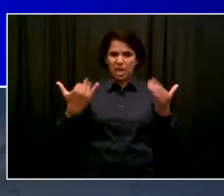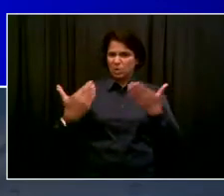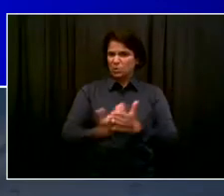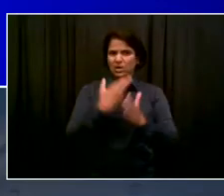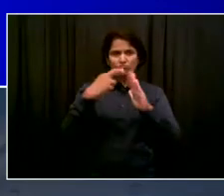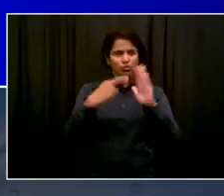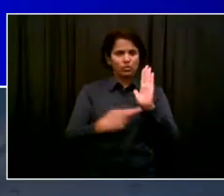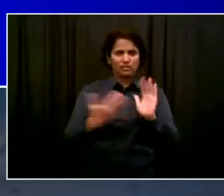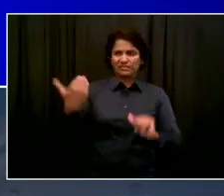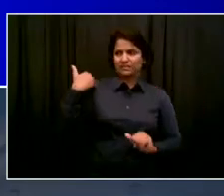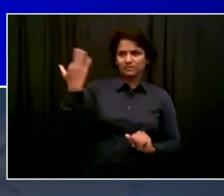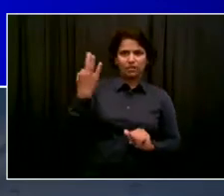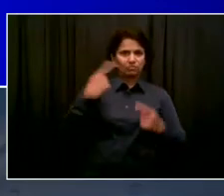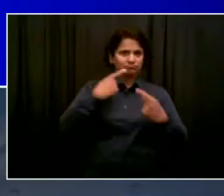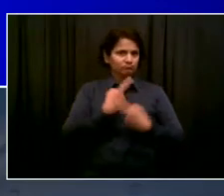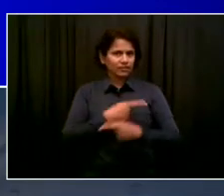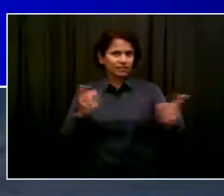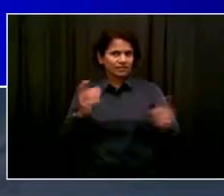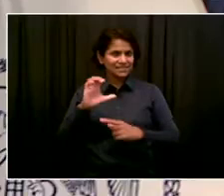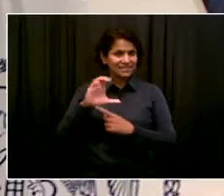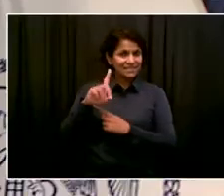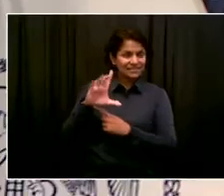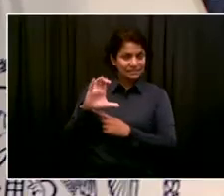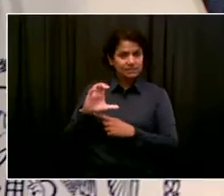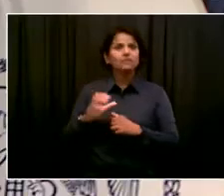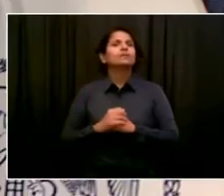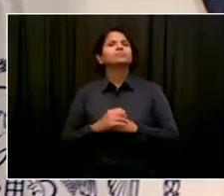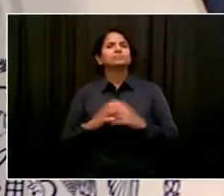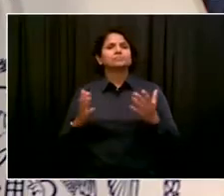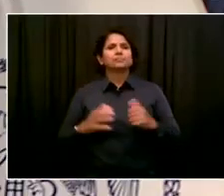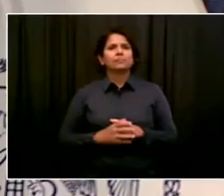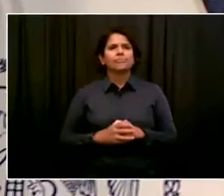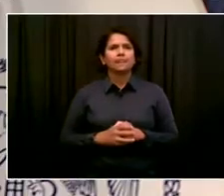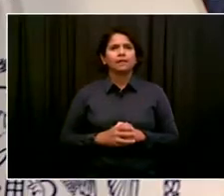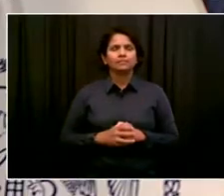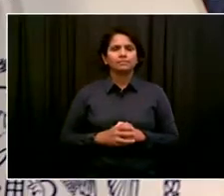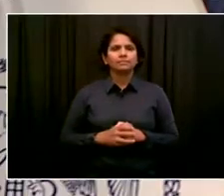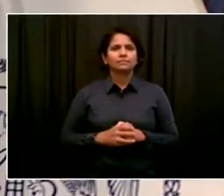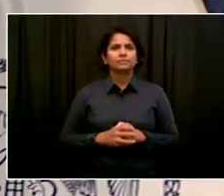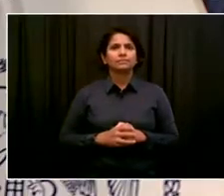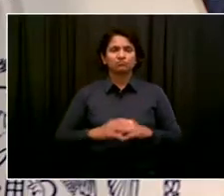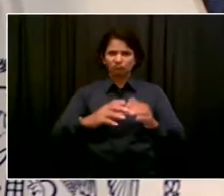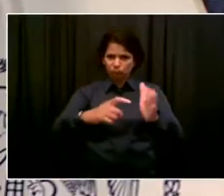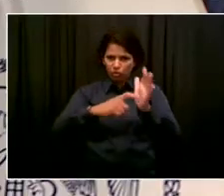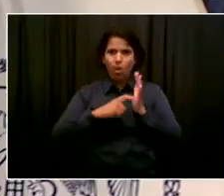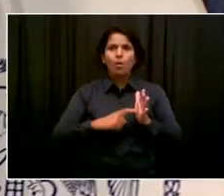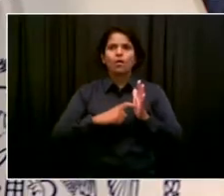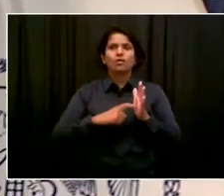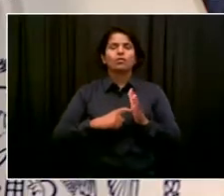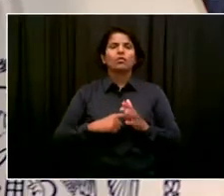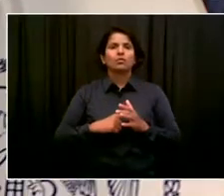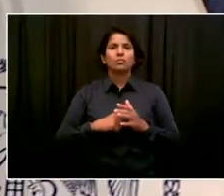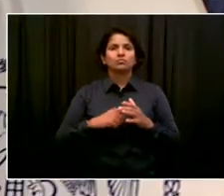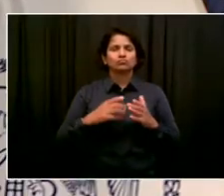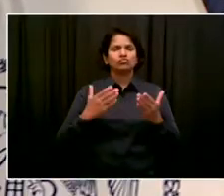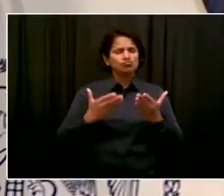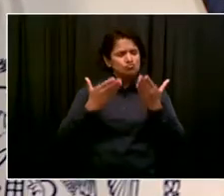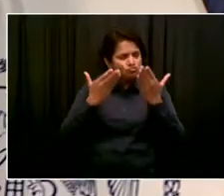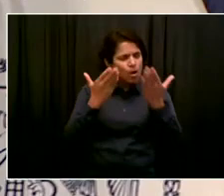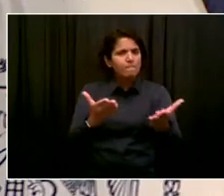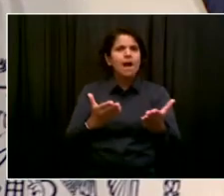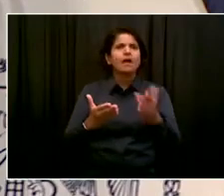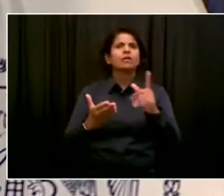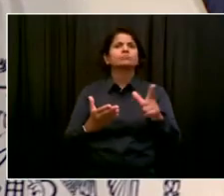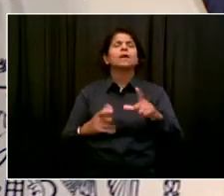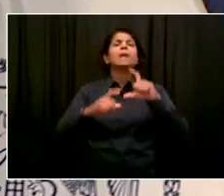in indoor settings, even if you're vaccinated. Now, this is particularly true, of course, if you might be around anyone unvaccinated.